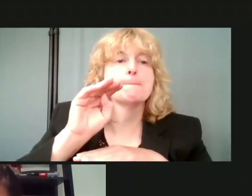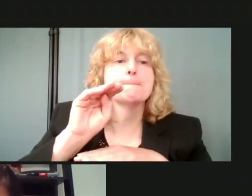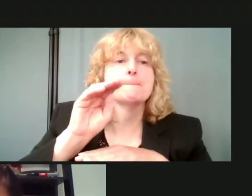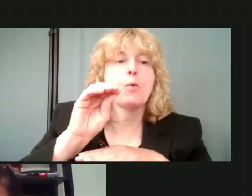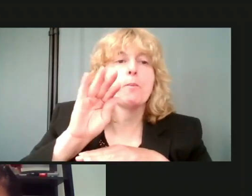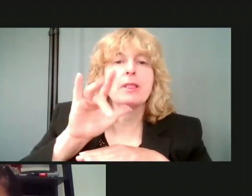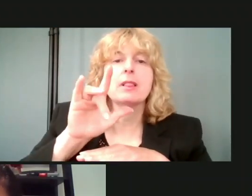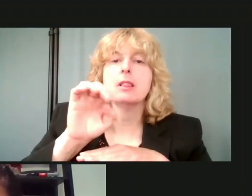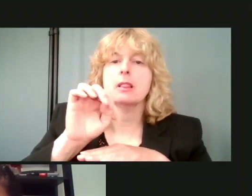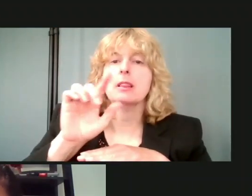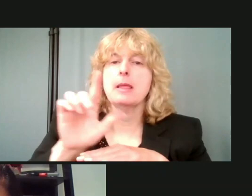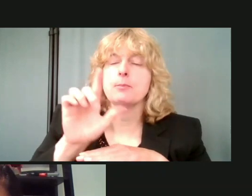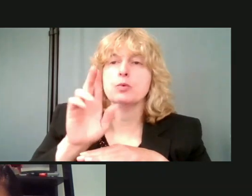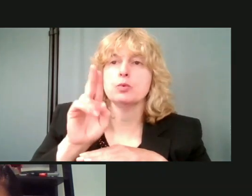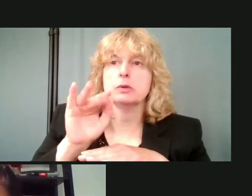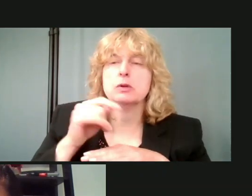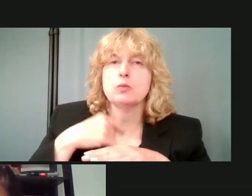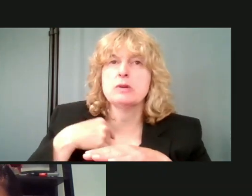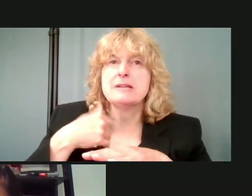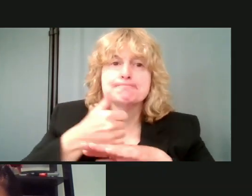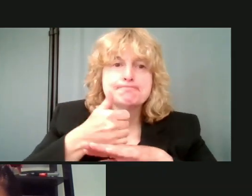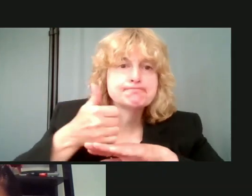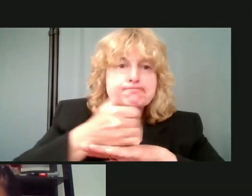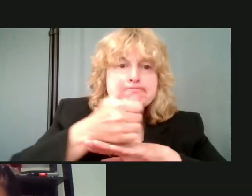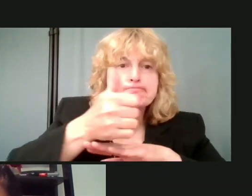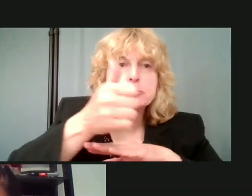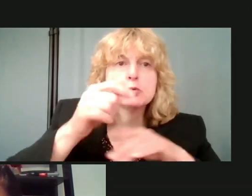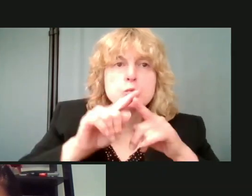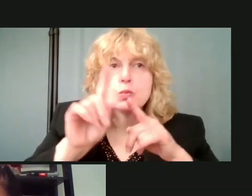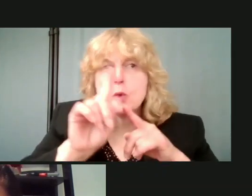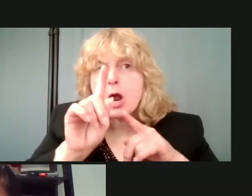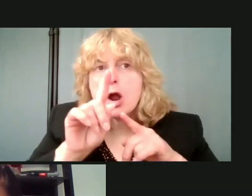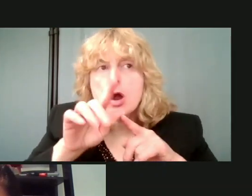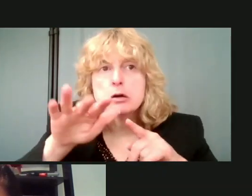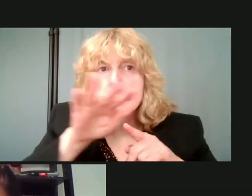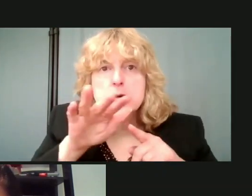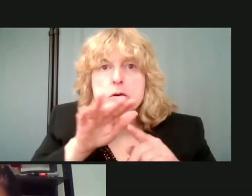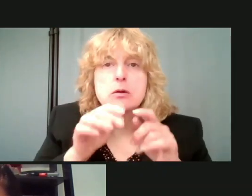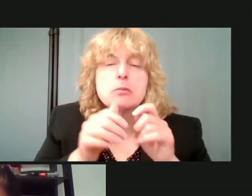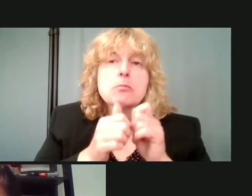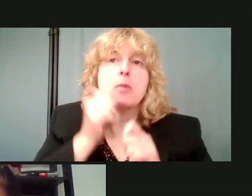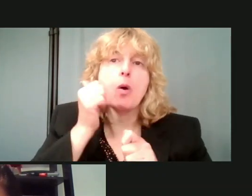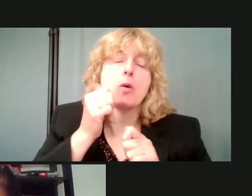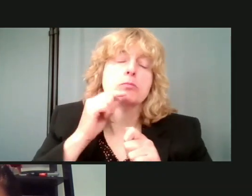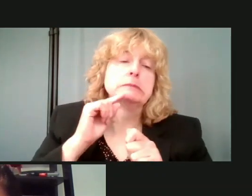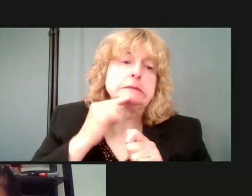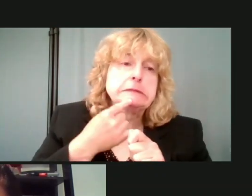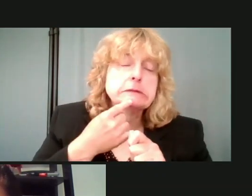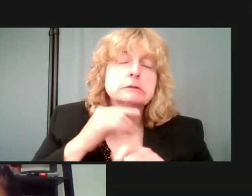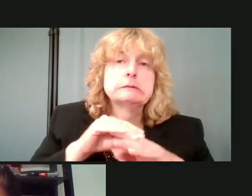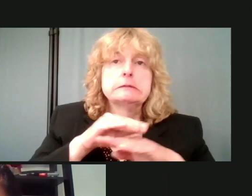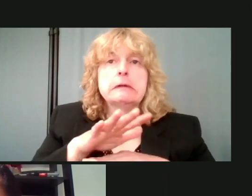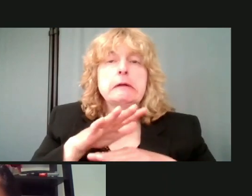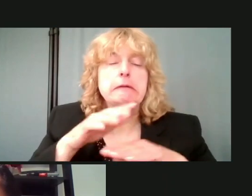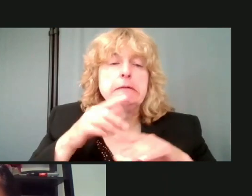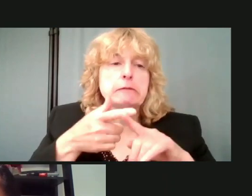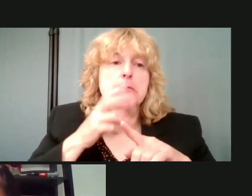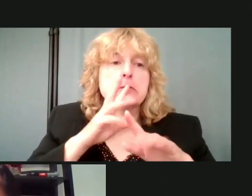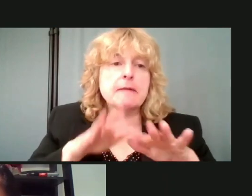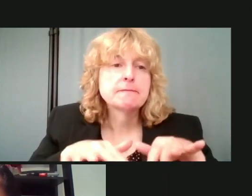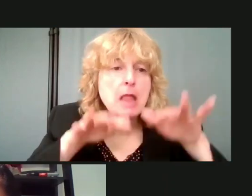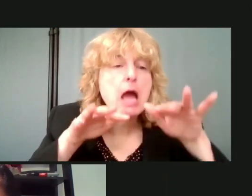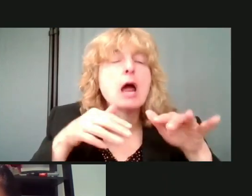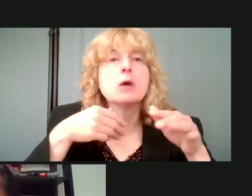adversely affected by the flooding. And, uh, we're putting, giving people information and literature